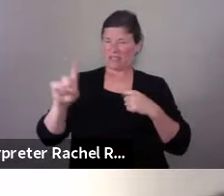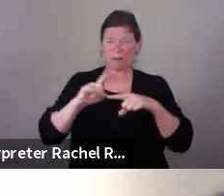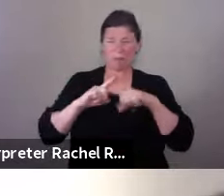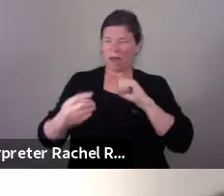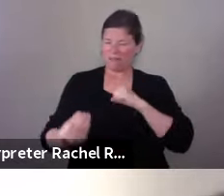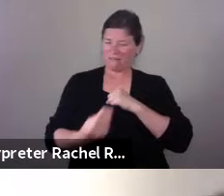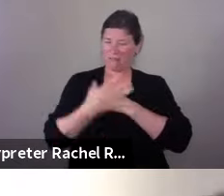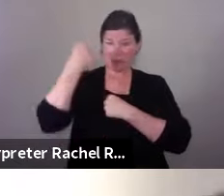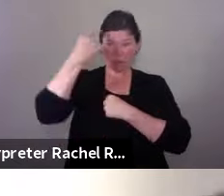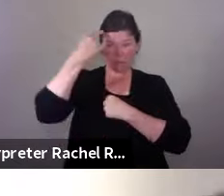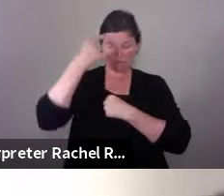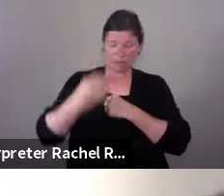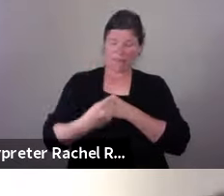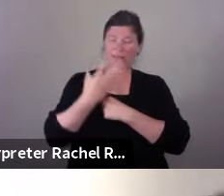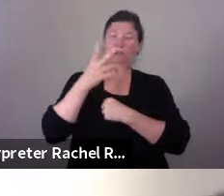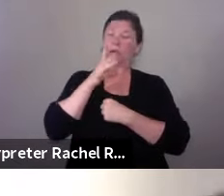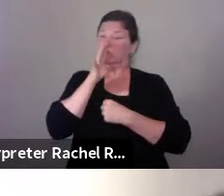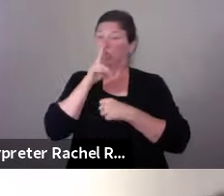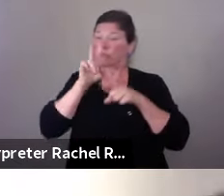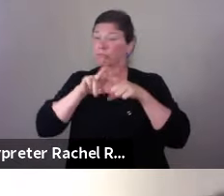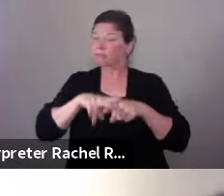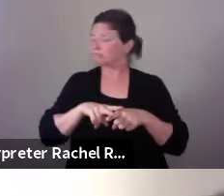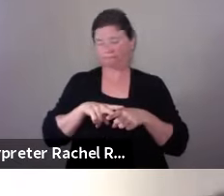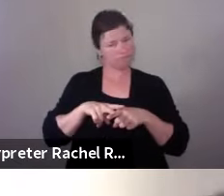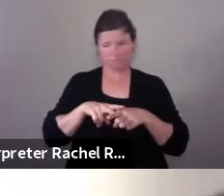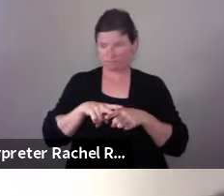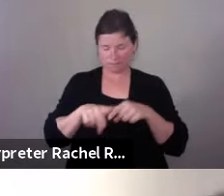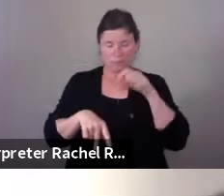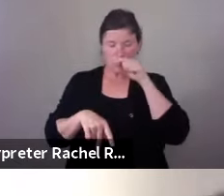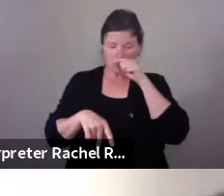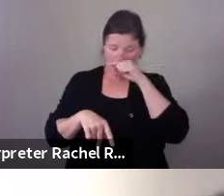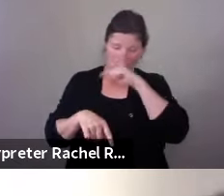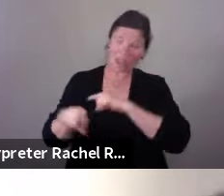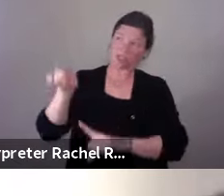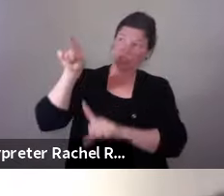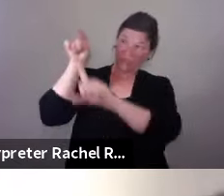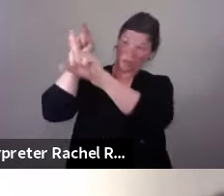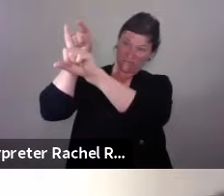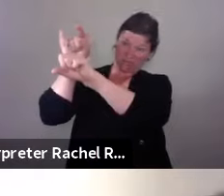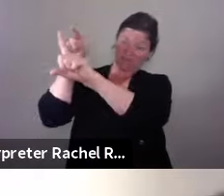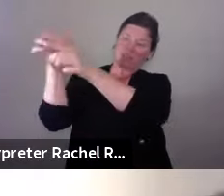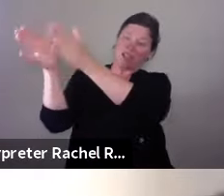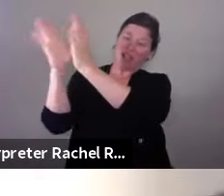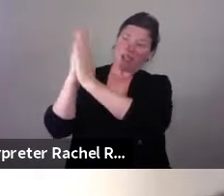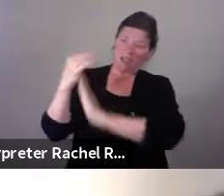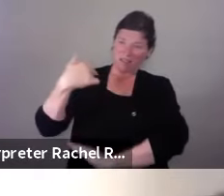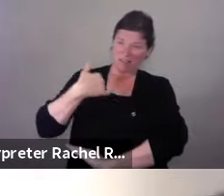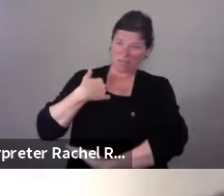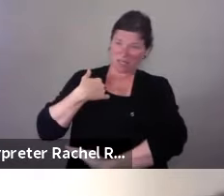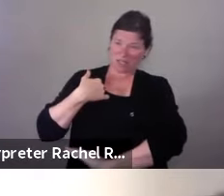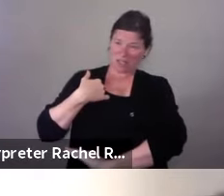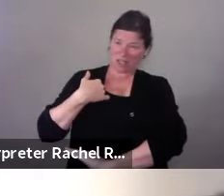vocabulary. So she wanted me to speak at a key